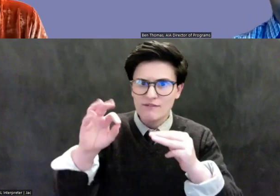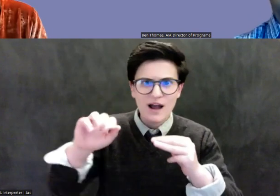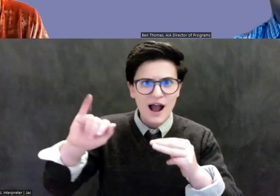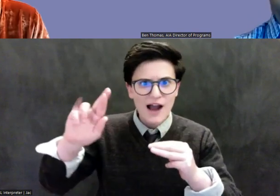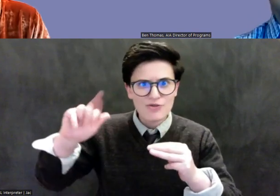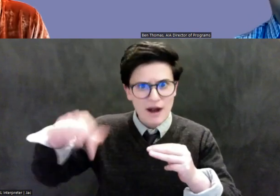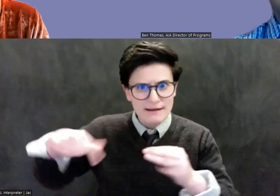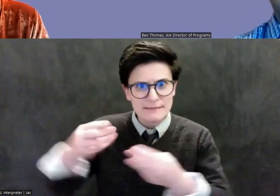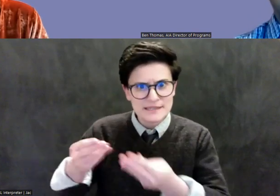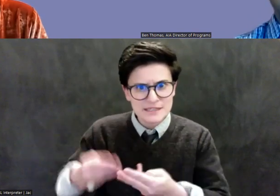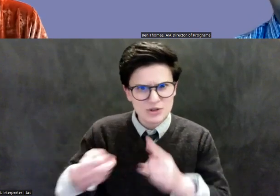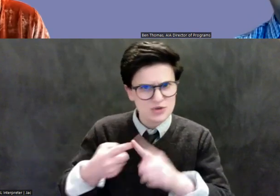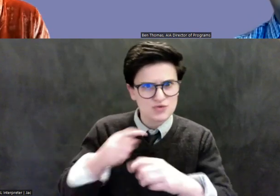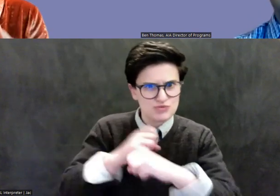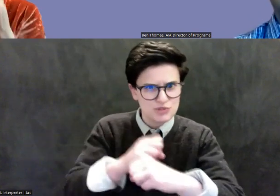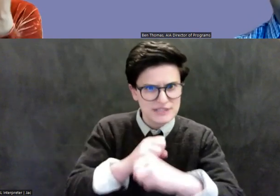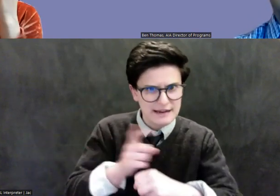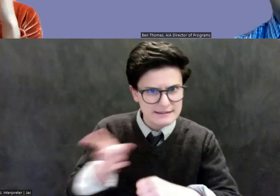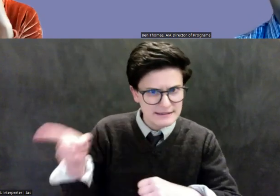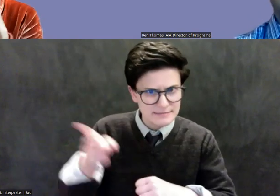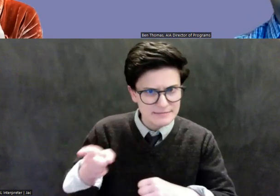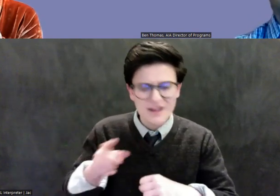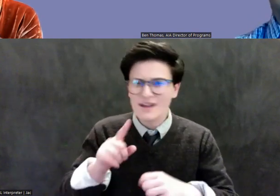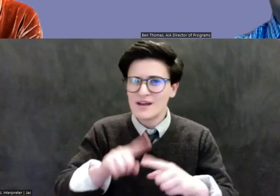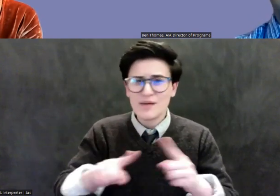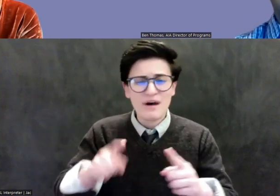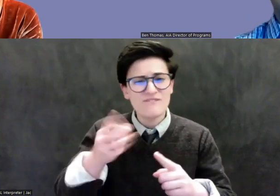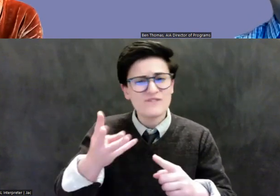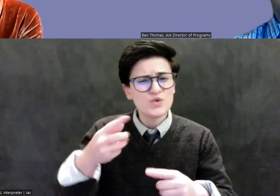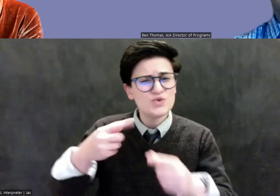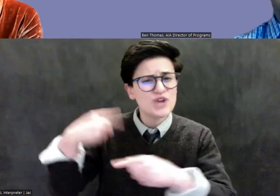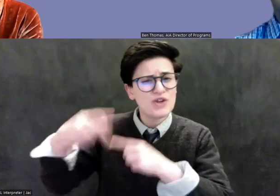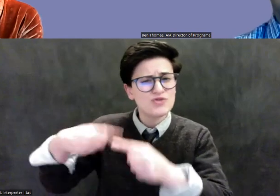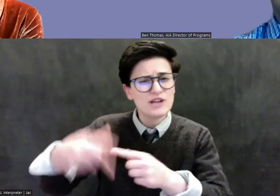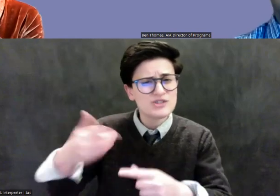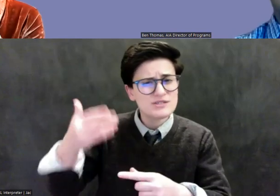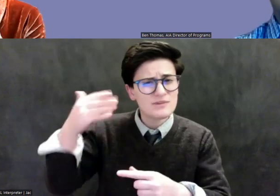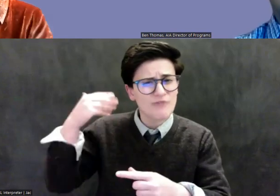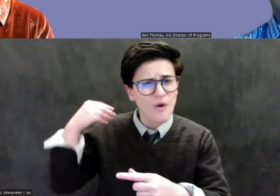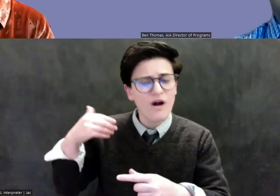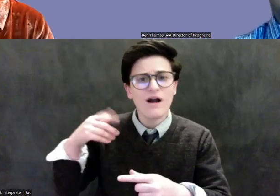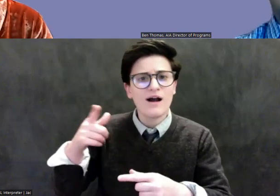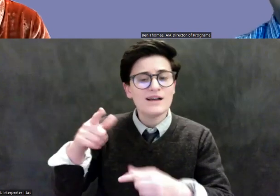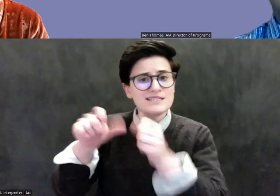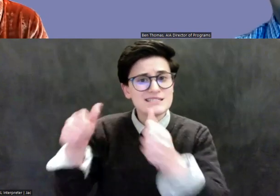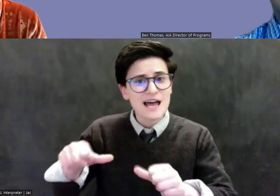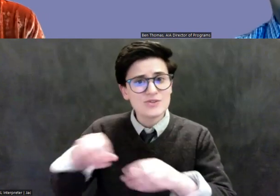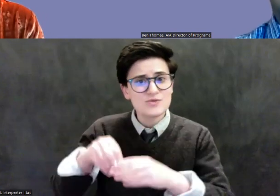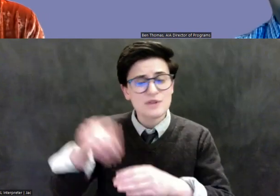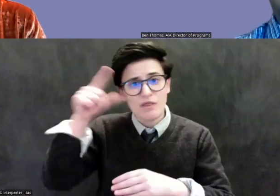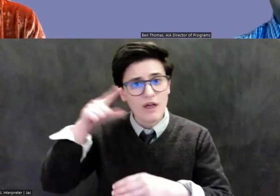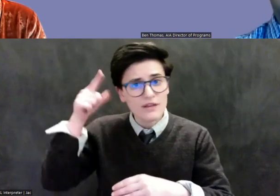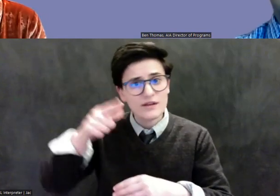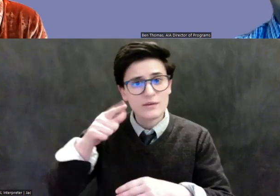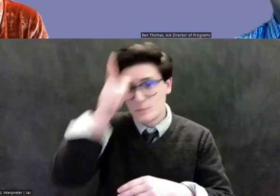you know, a couple of generations previously, it was the, it was those statues in London, Berlin, and Paris that were under